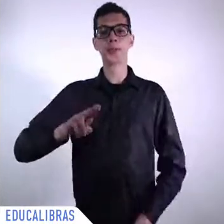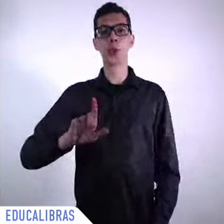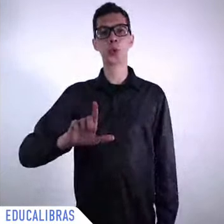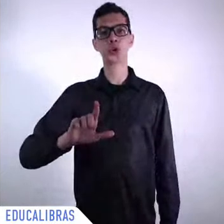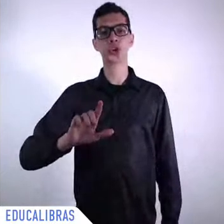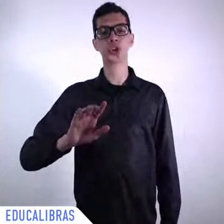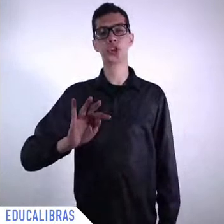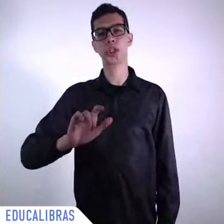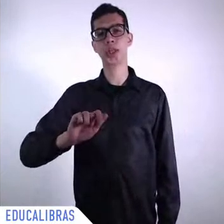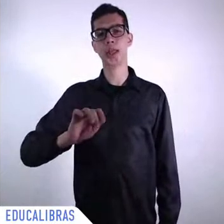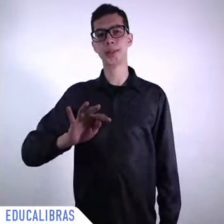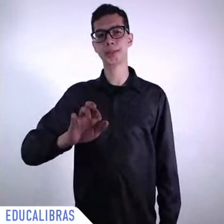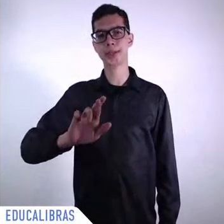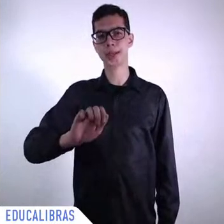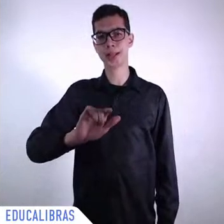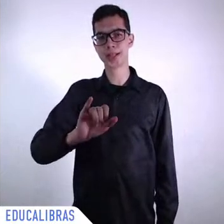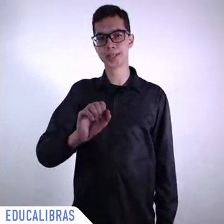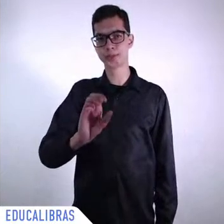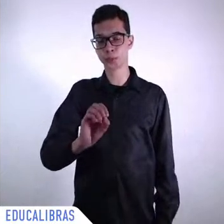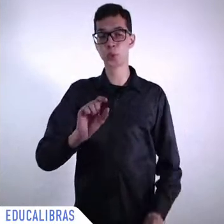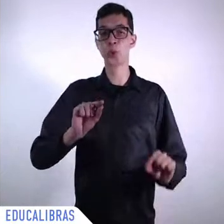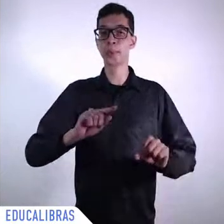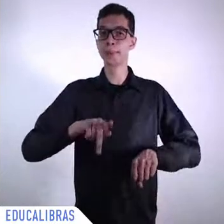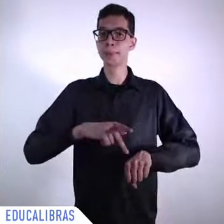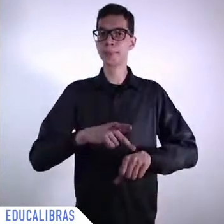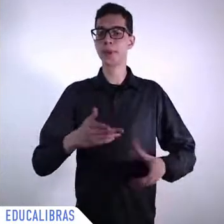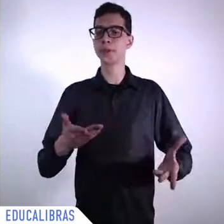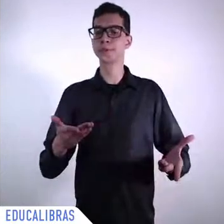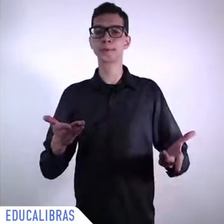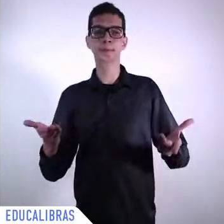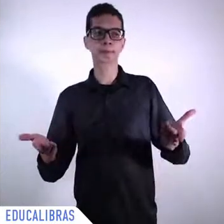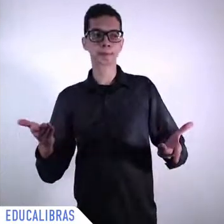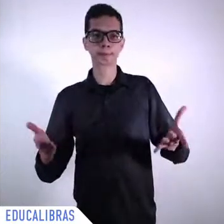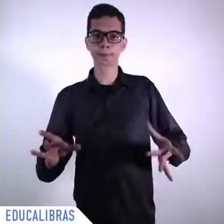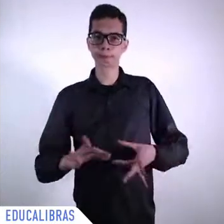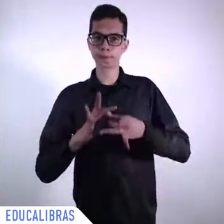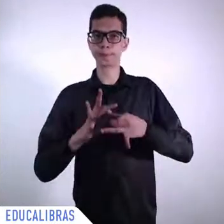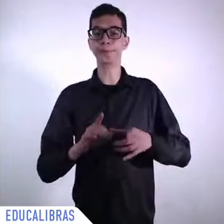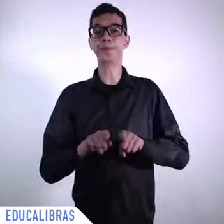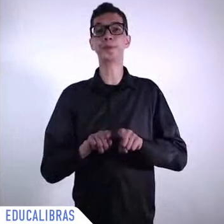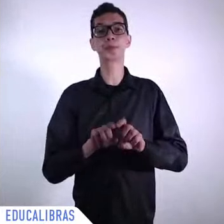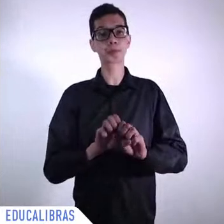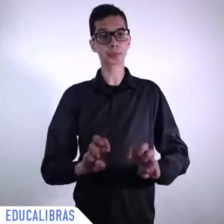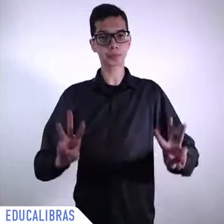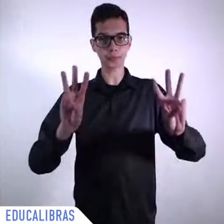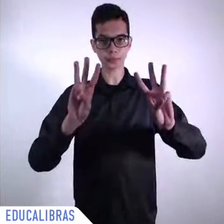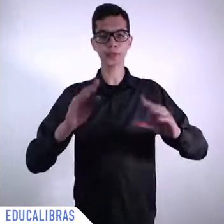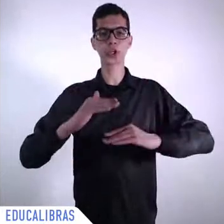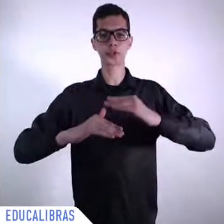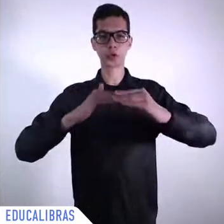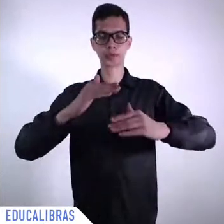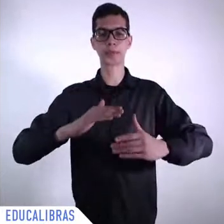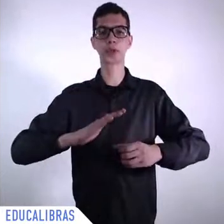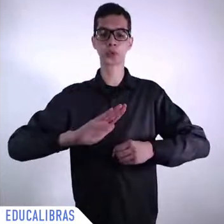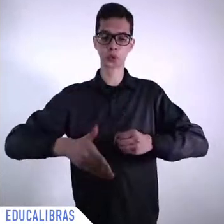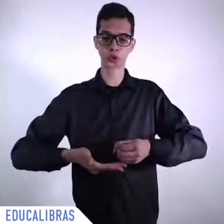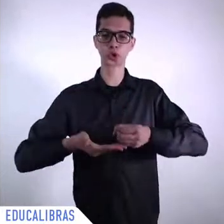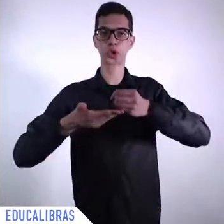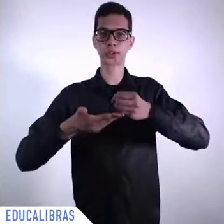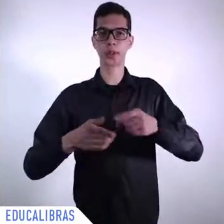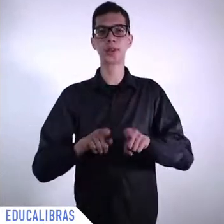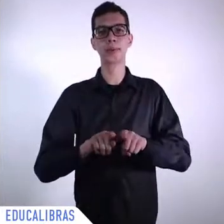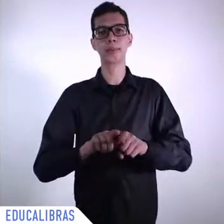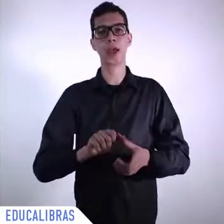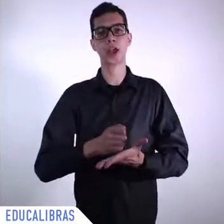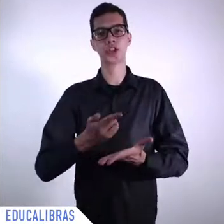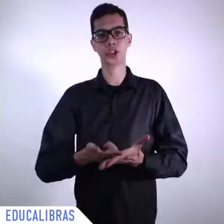Paris Climate Agreement, everything that the United Nations brought, including peace and security and development.